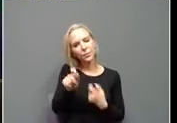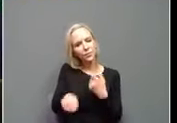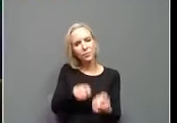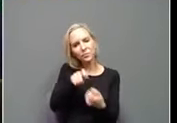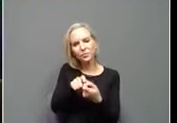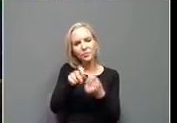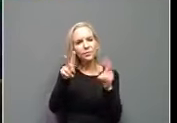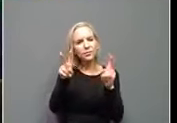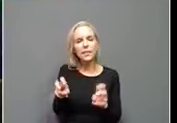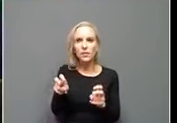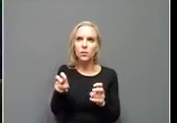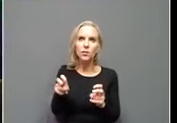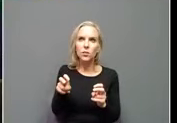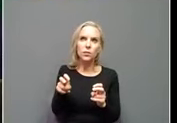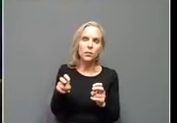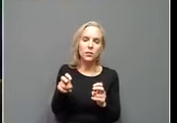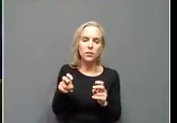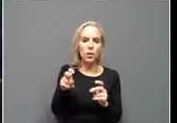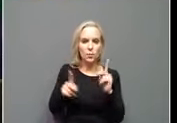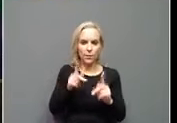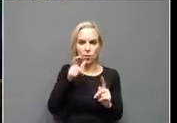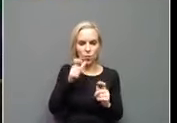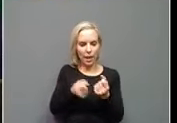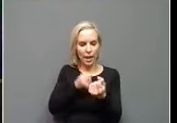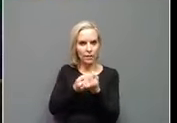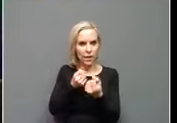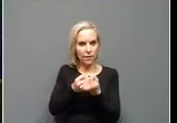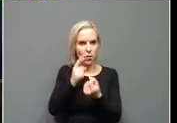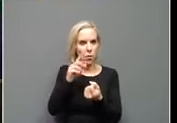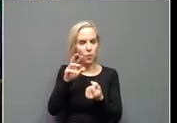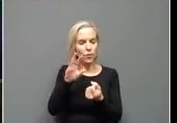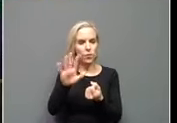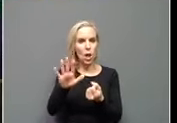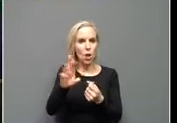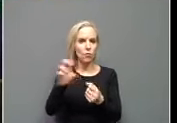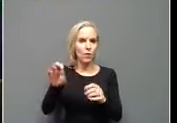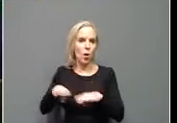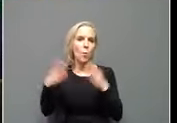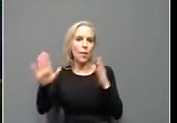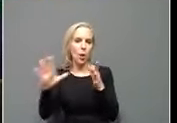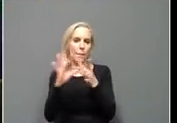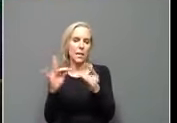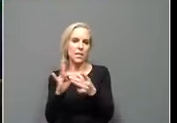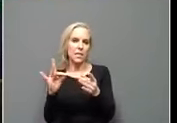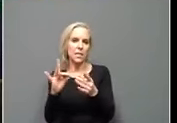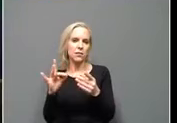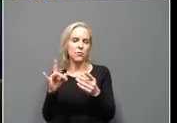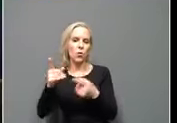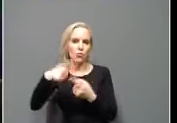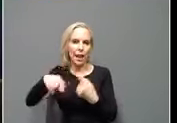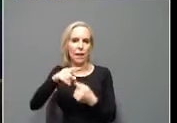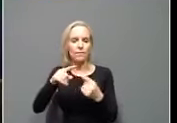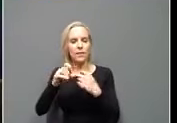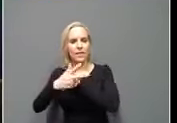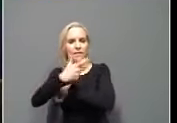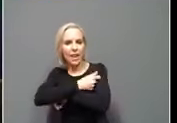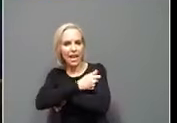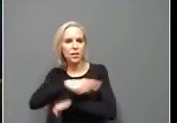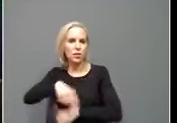with, you people who are advocating for reopening their messaging around the vaccine and getting the vaccine?